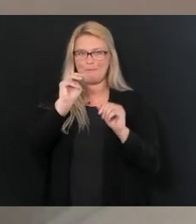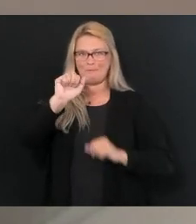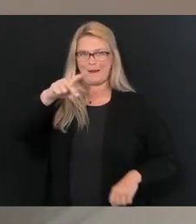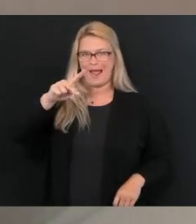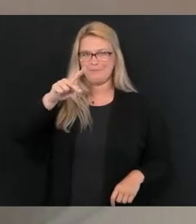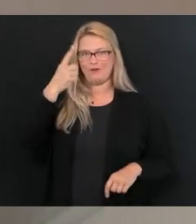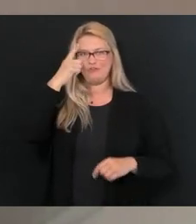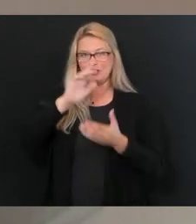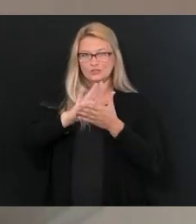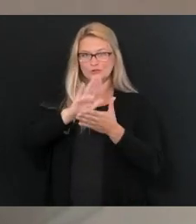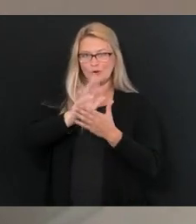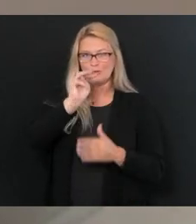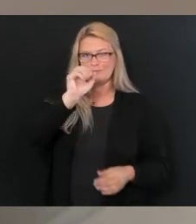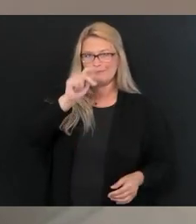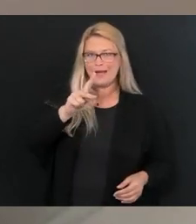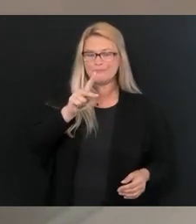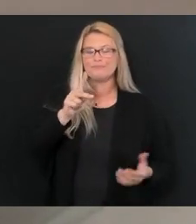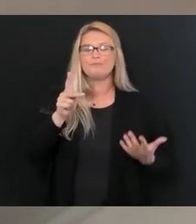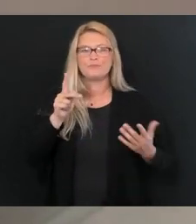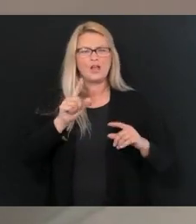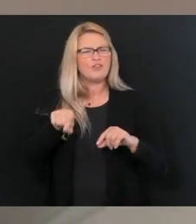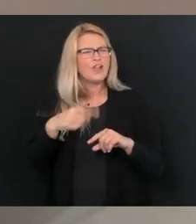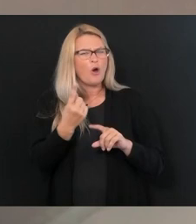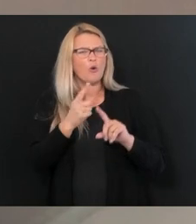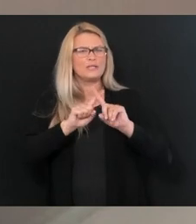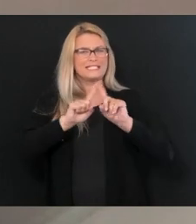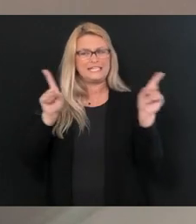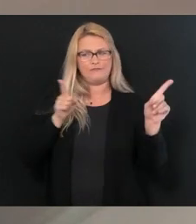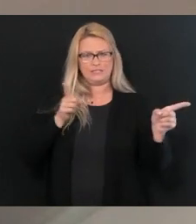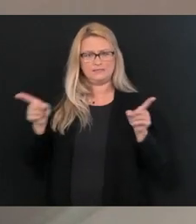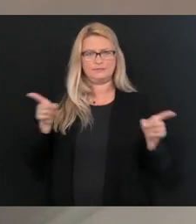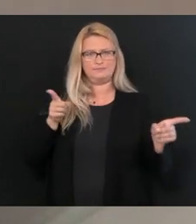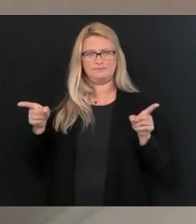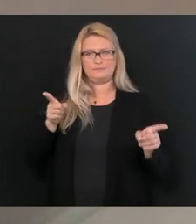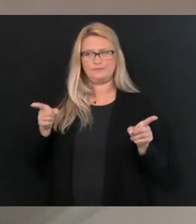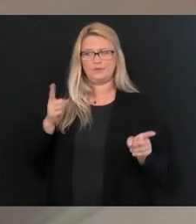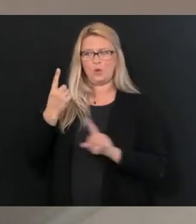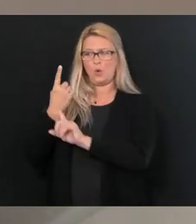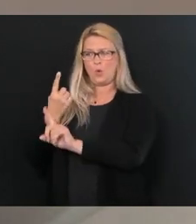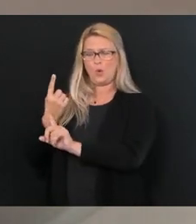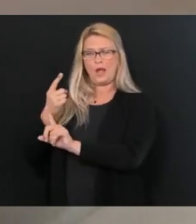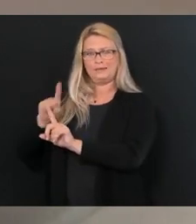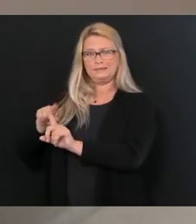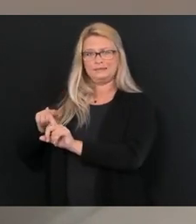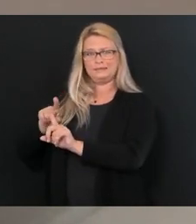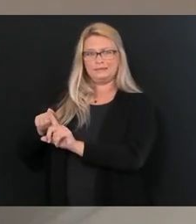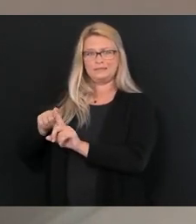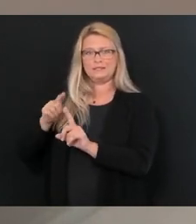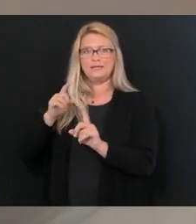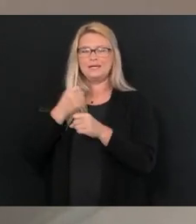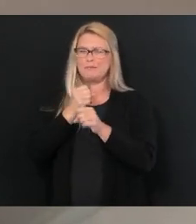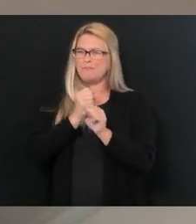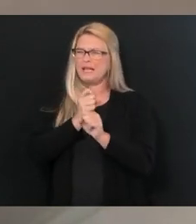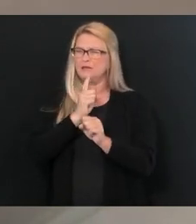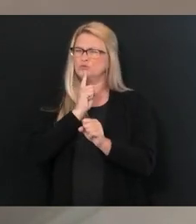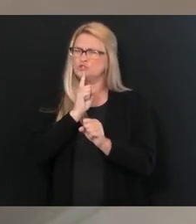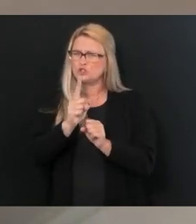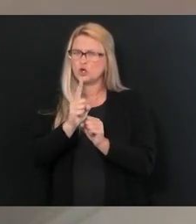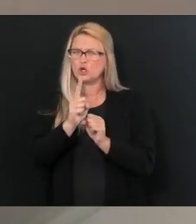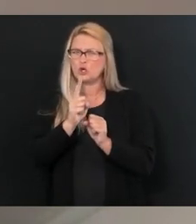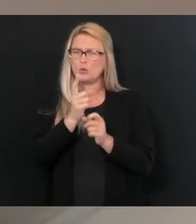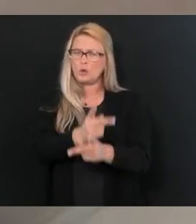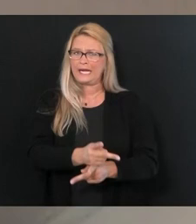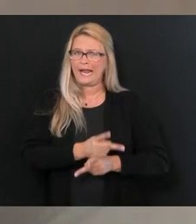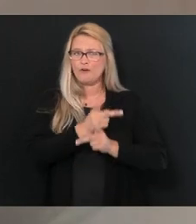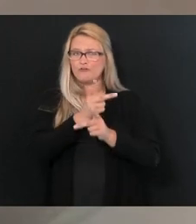school map. The only difference between the public health map and the school map that we're doing to make extra careful that we have